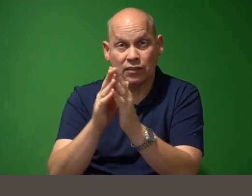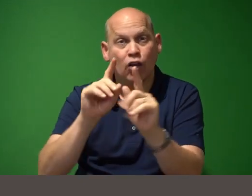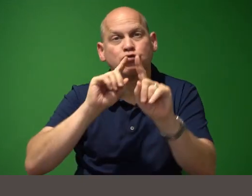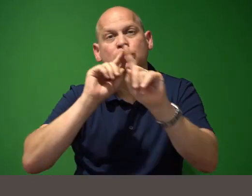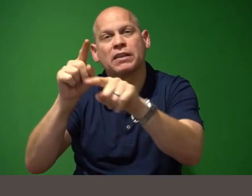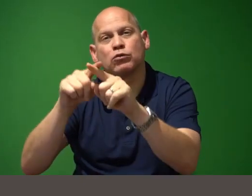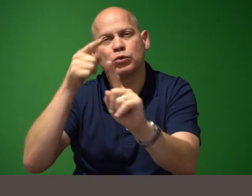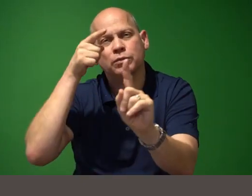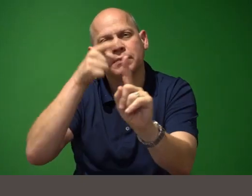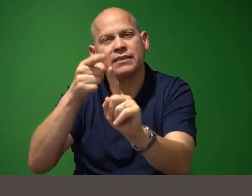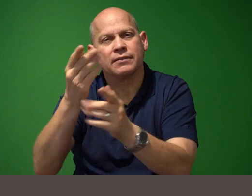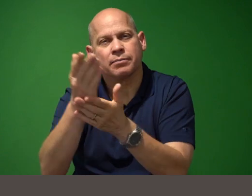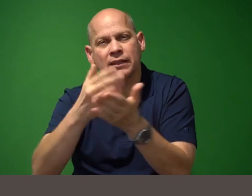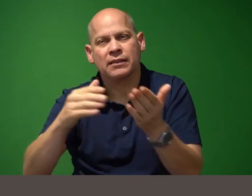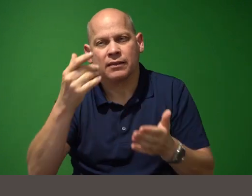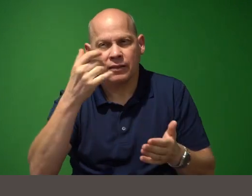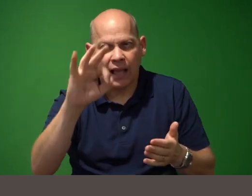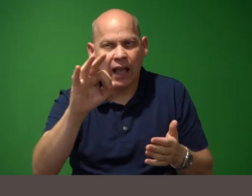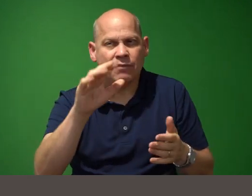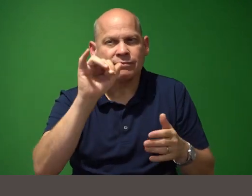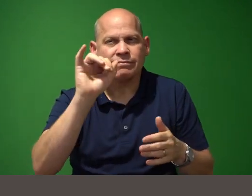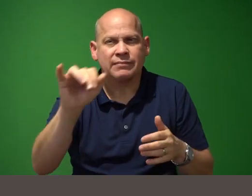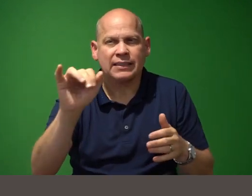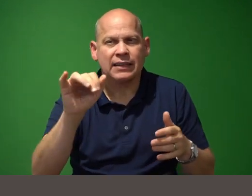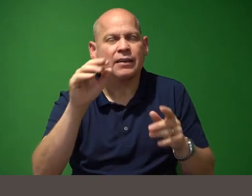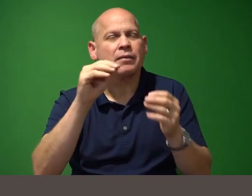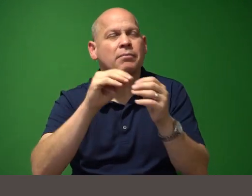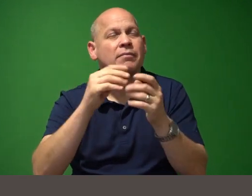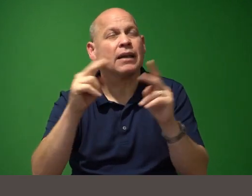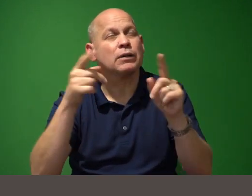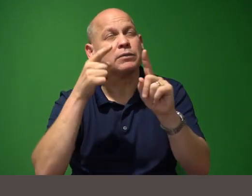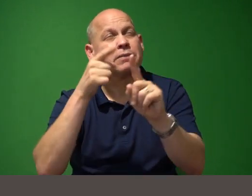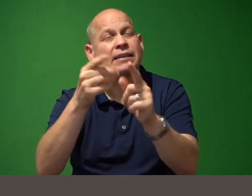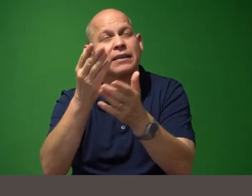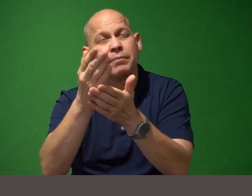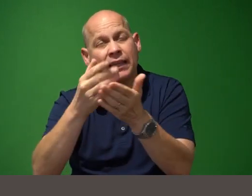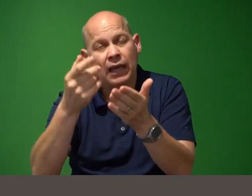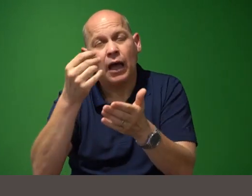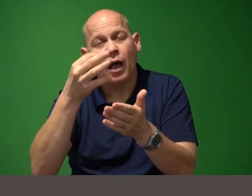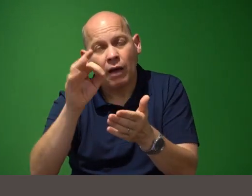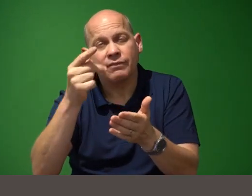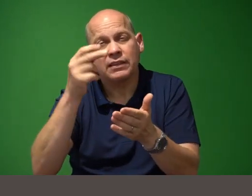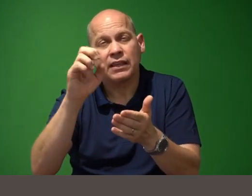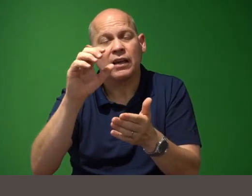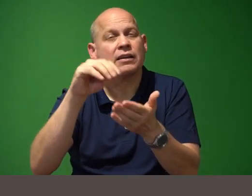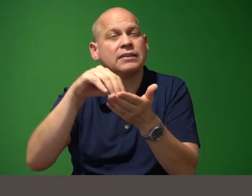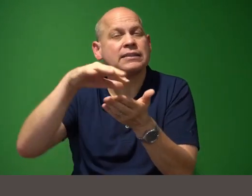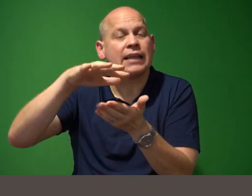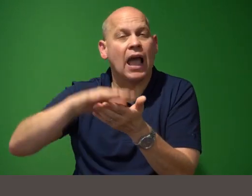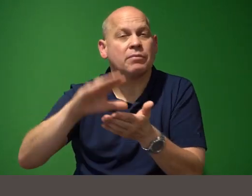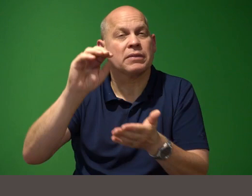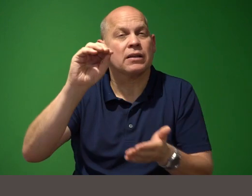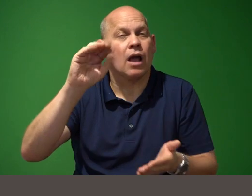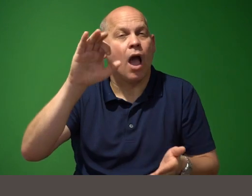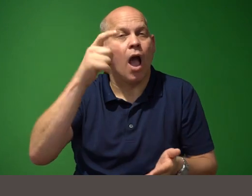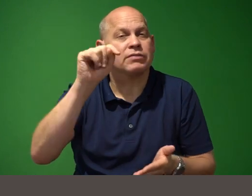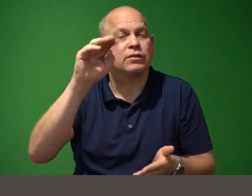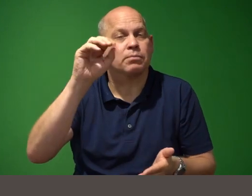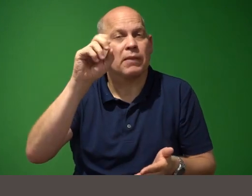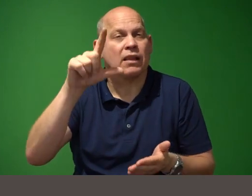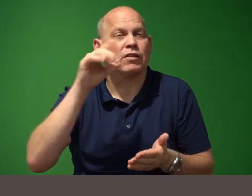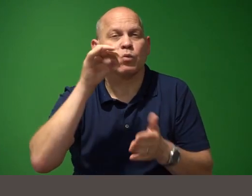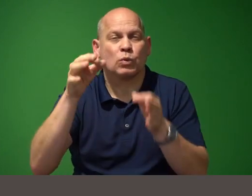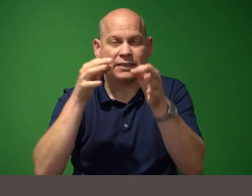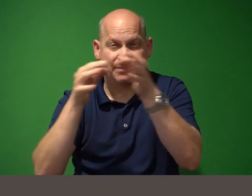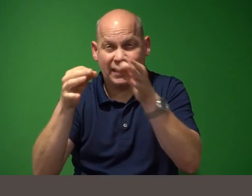very specific pieces of the document object model that defines the web page that your user sees